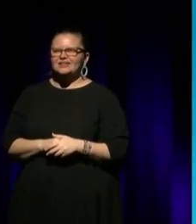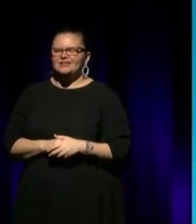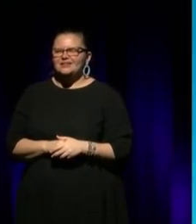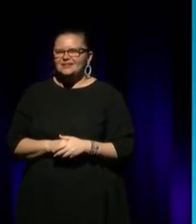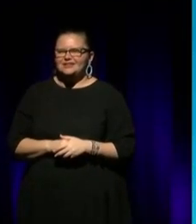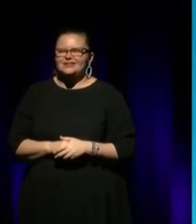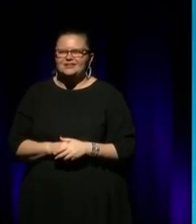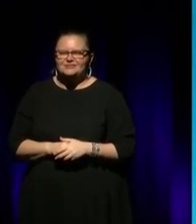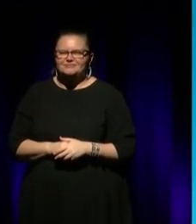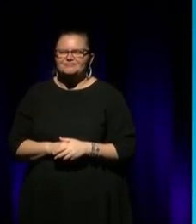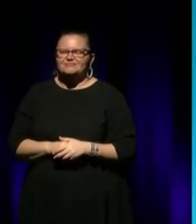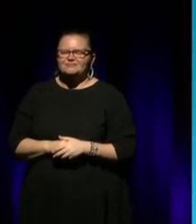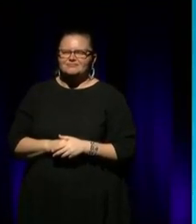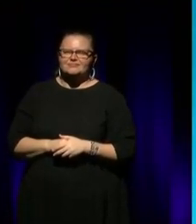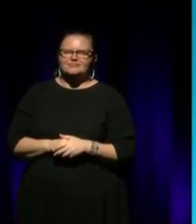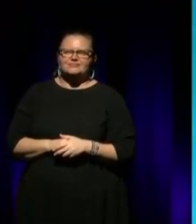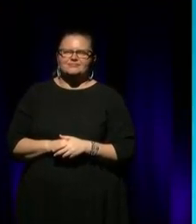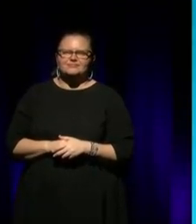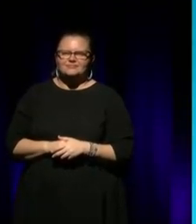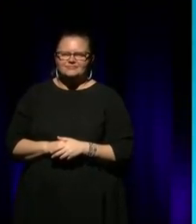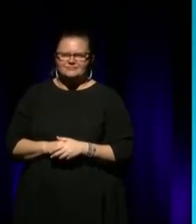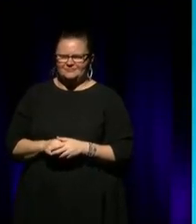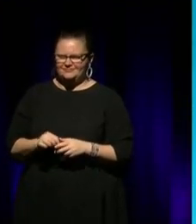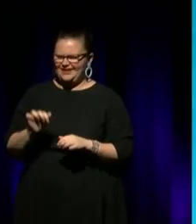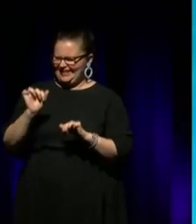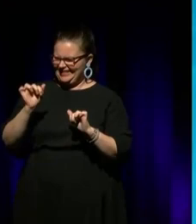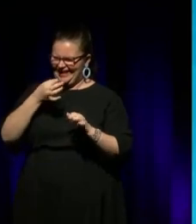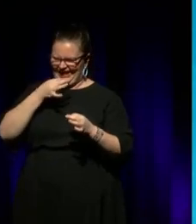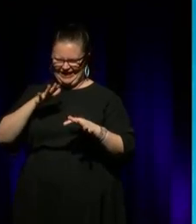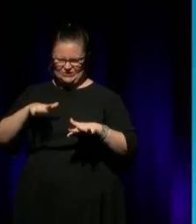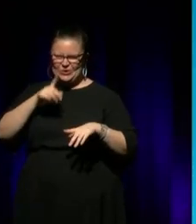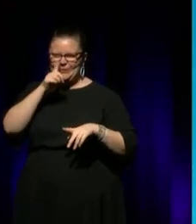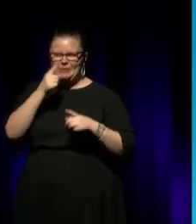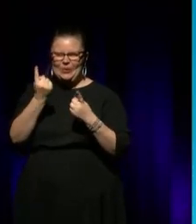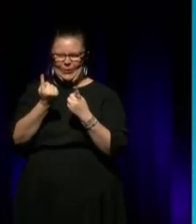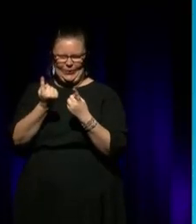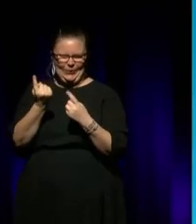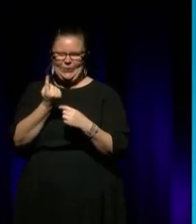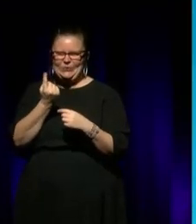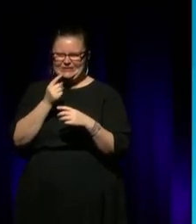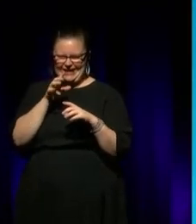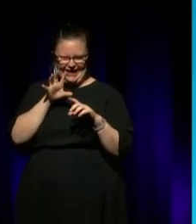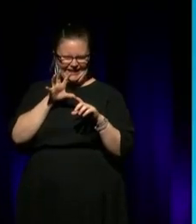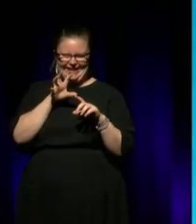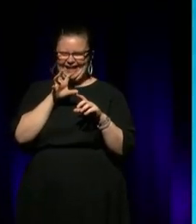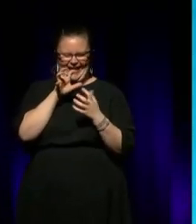No, they're like... They're children of people that have eaten their own head of system and power.